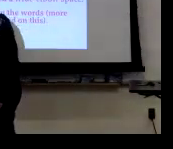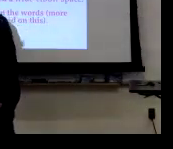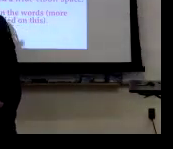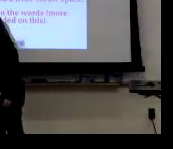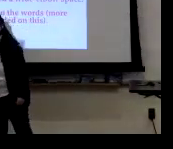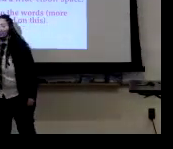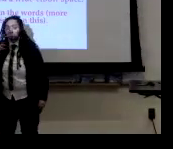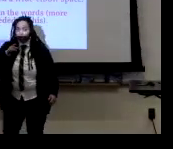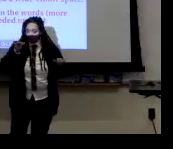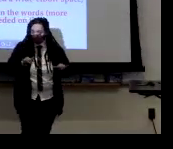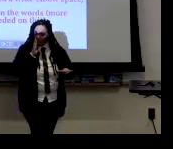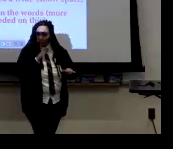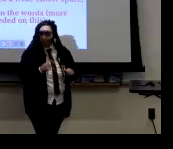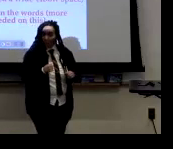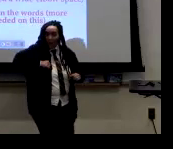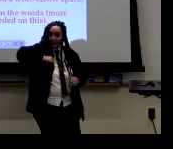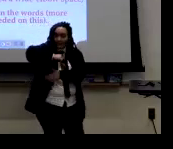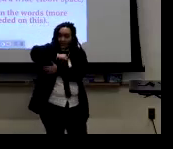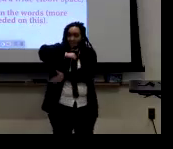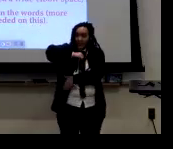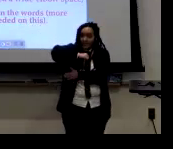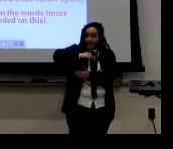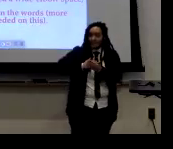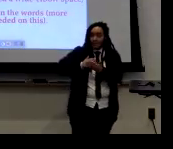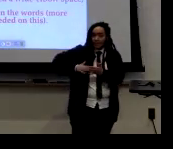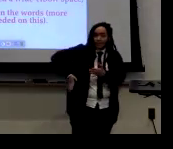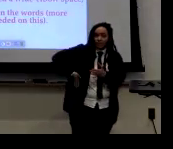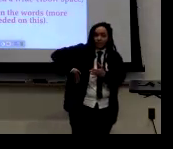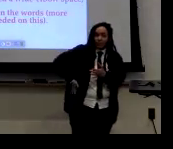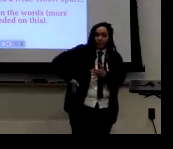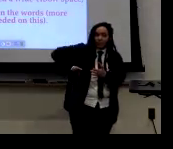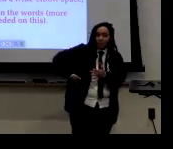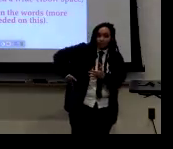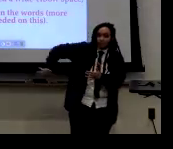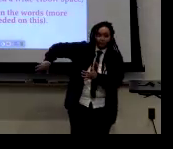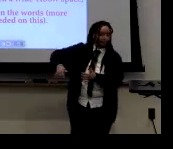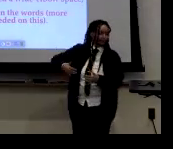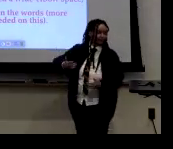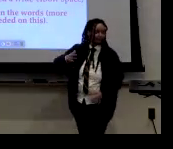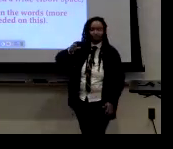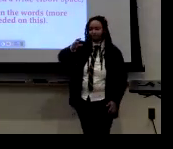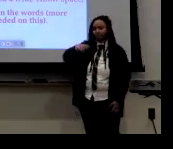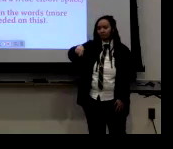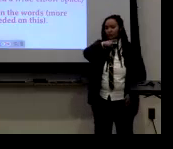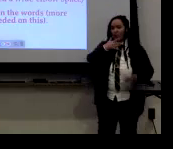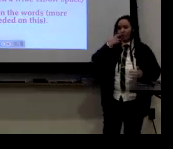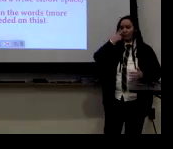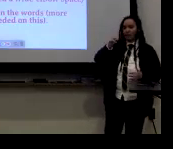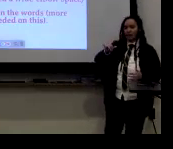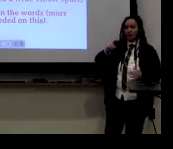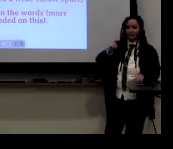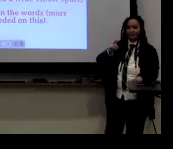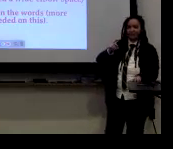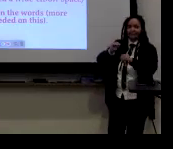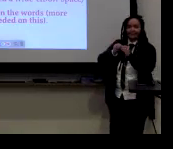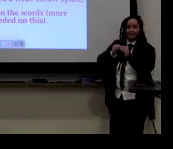Um, this next question here, um, uh, did they widen the space between the torso and the elbow? And